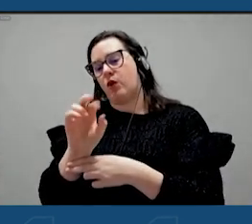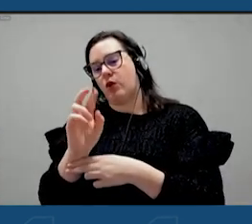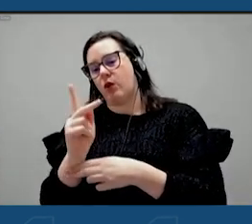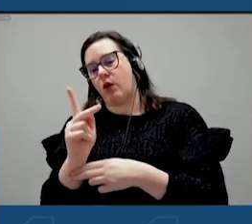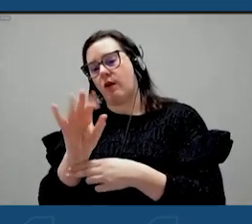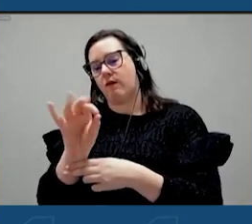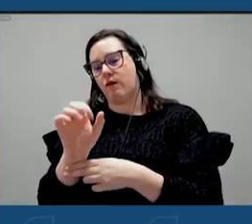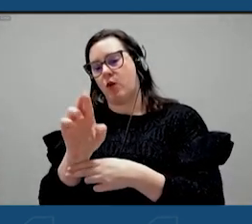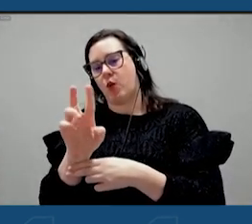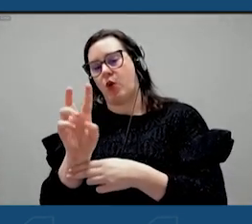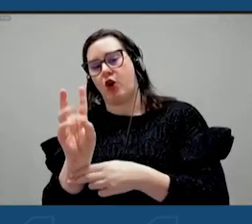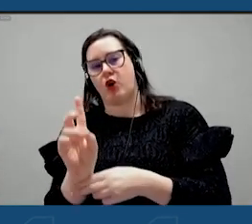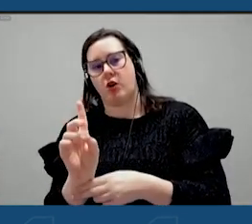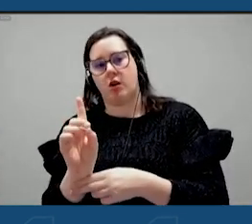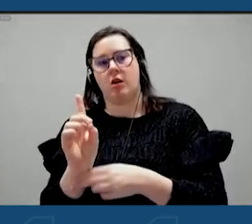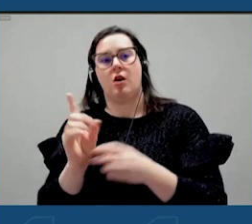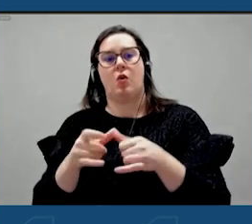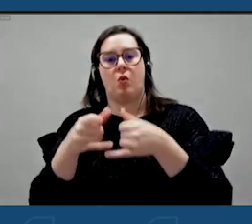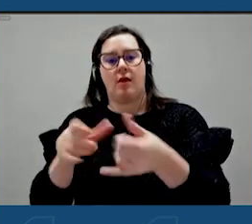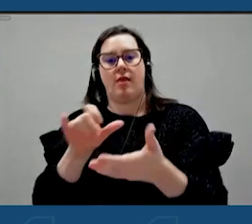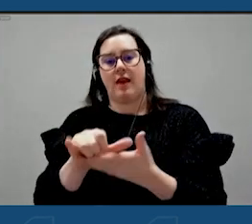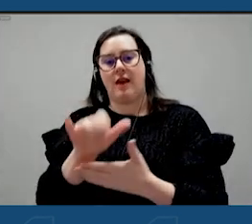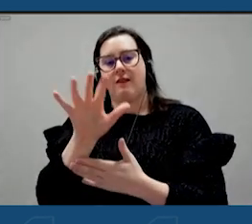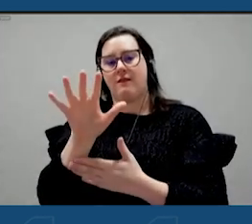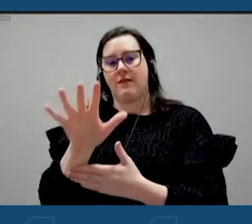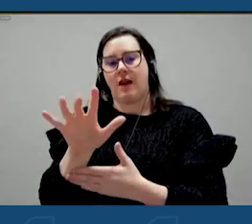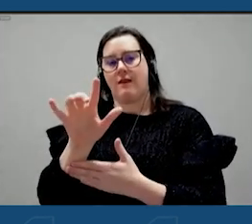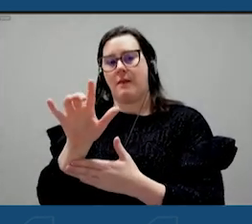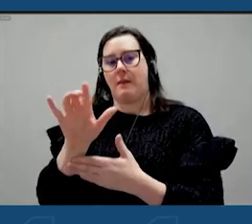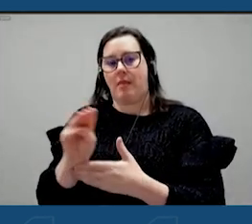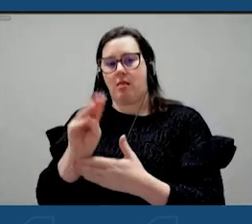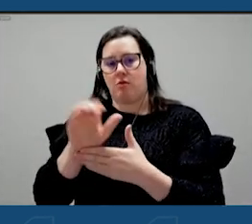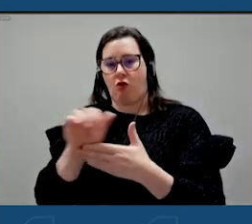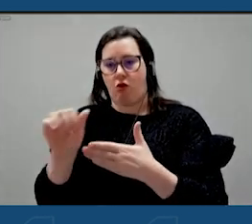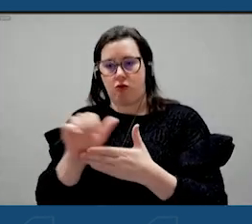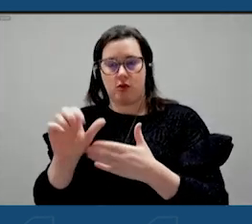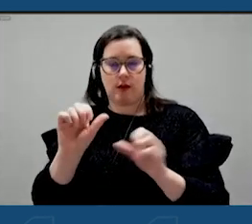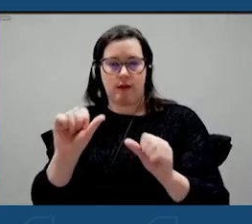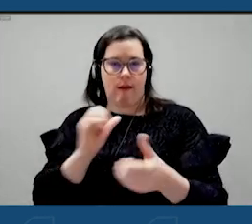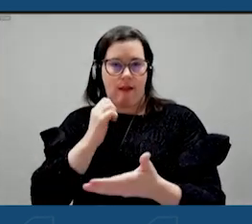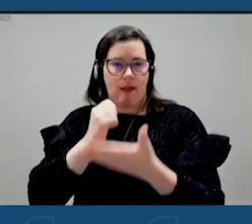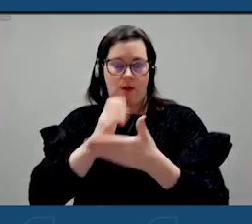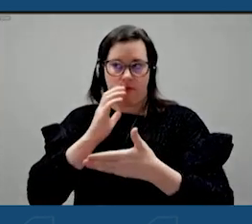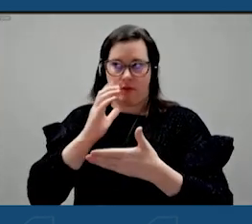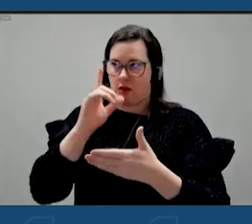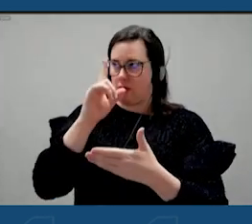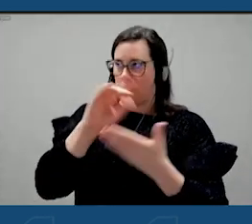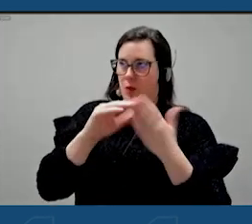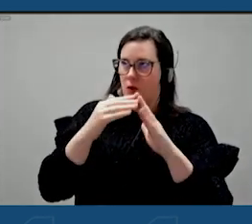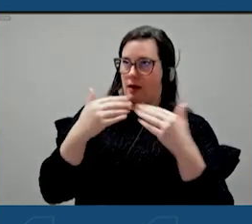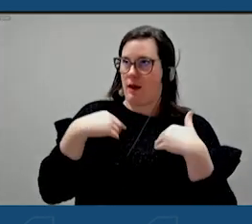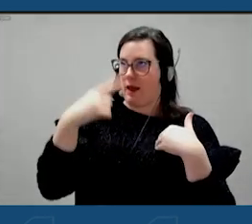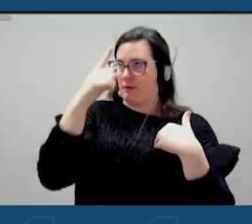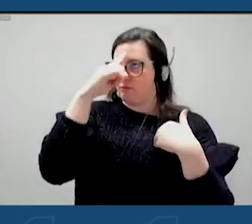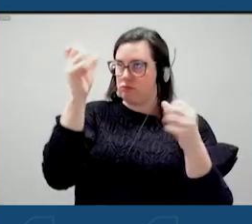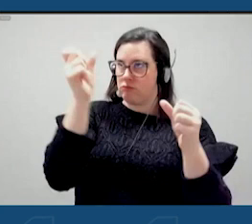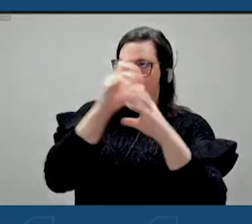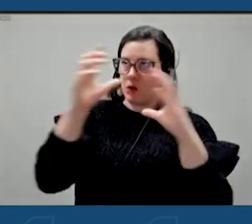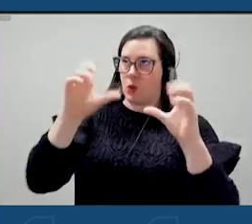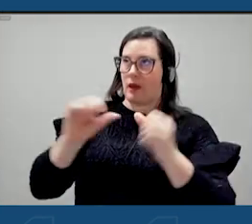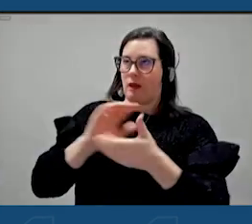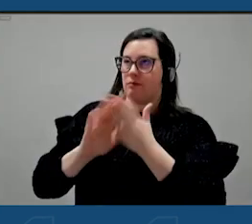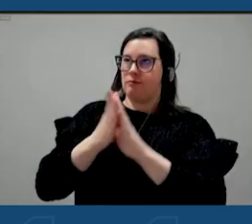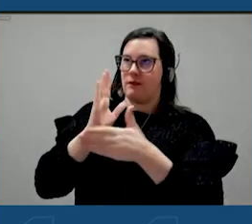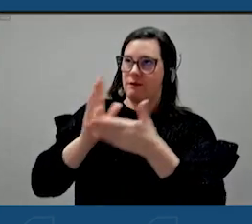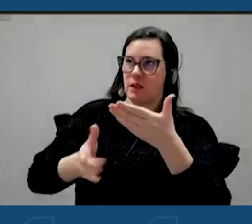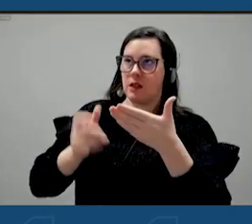awards, including some money for planning that can just help maybe finish a vision a community has or do jumpstart and be a catalyst for more